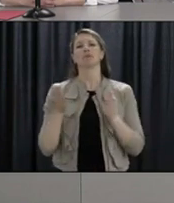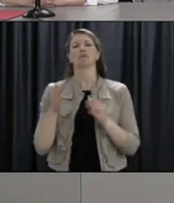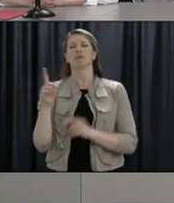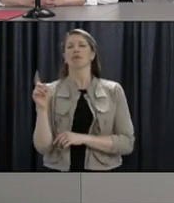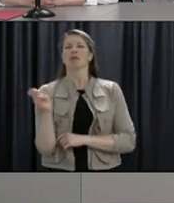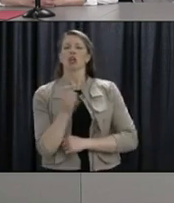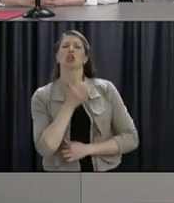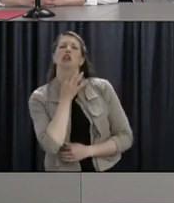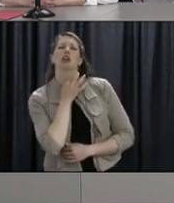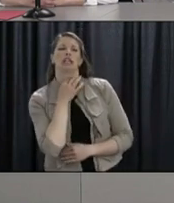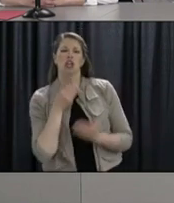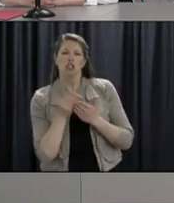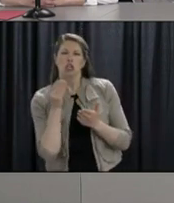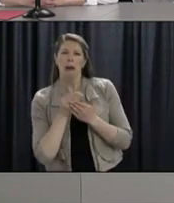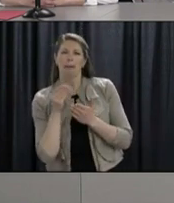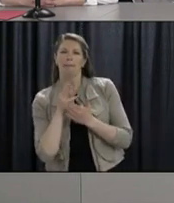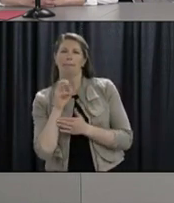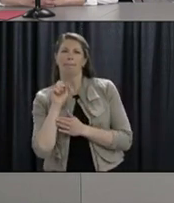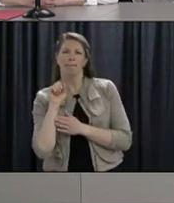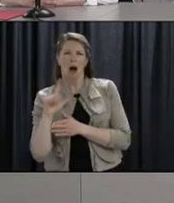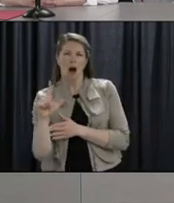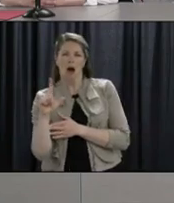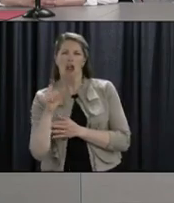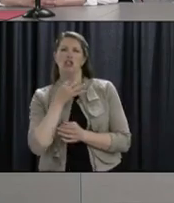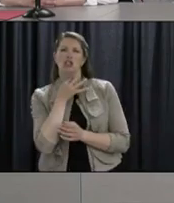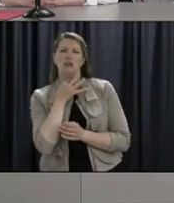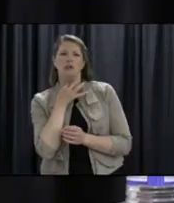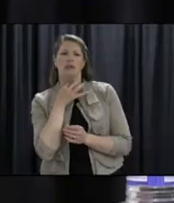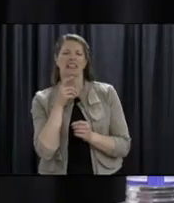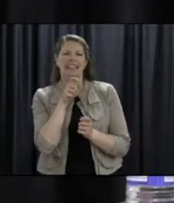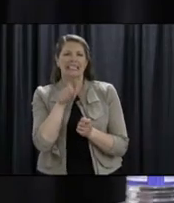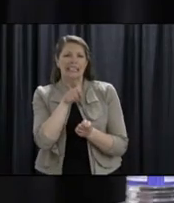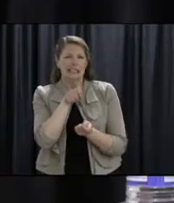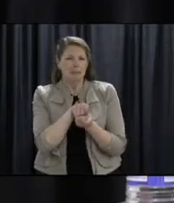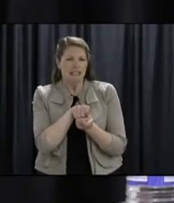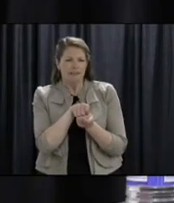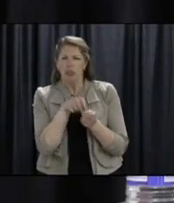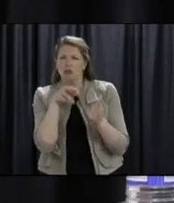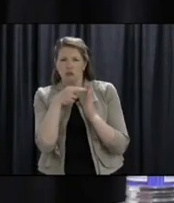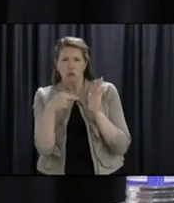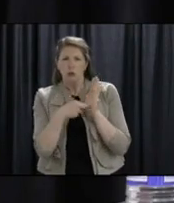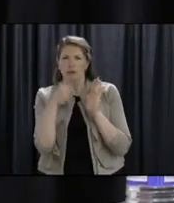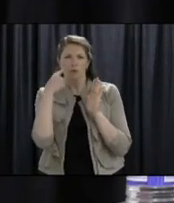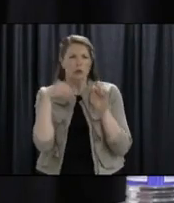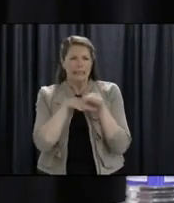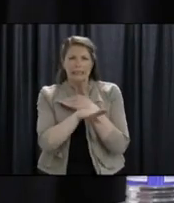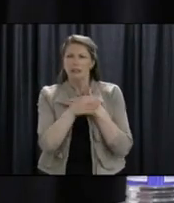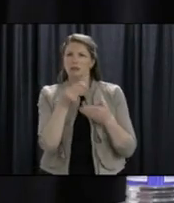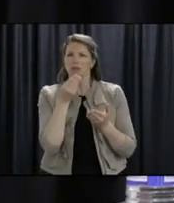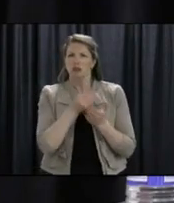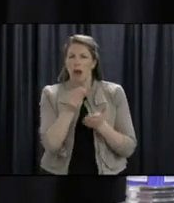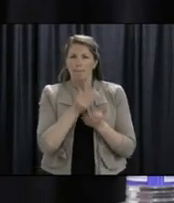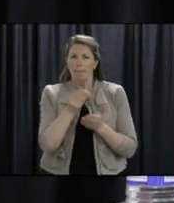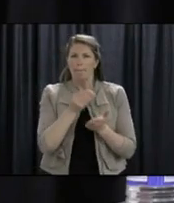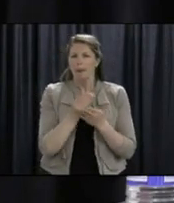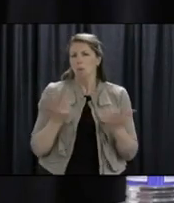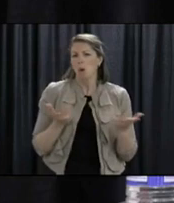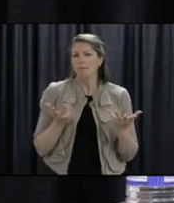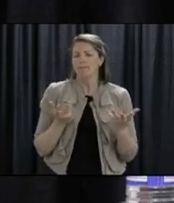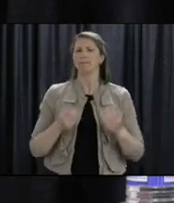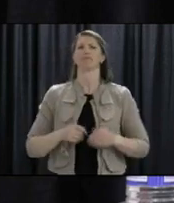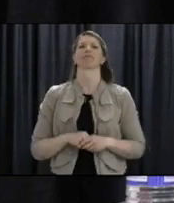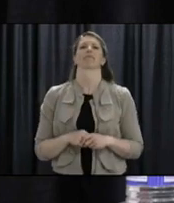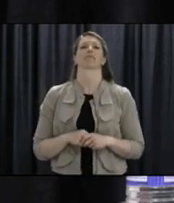the entire building versus each individual store? So, those are all things that are being worked out by the,